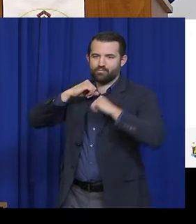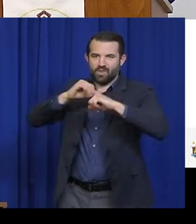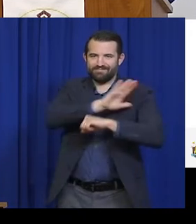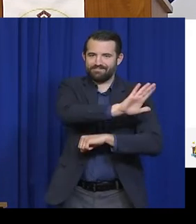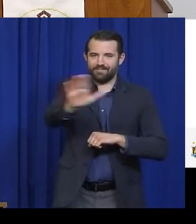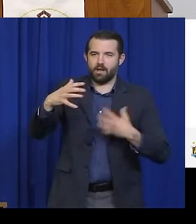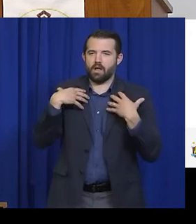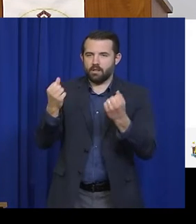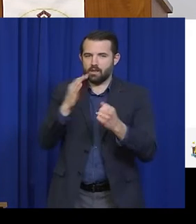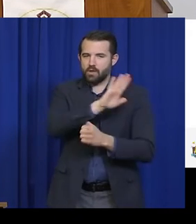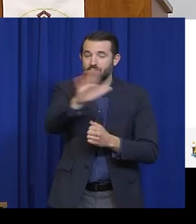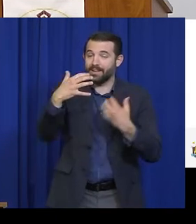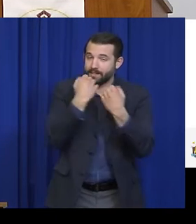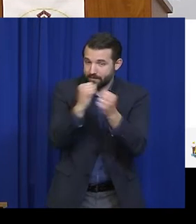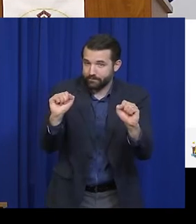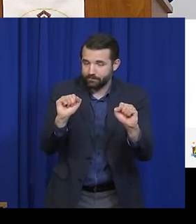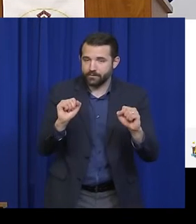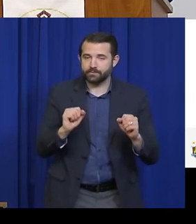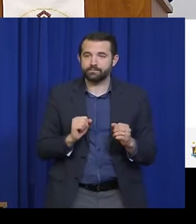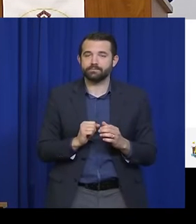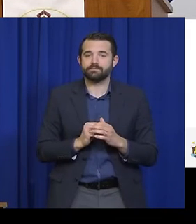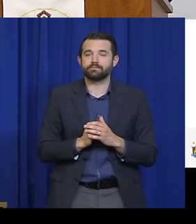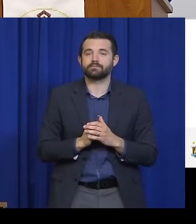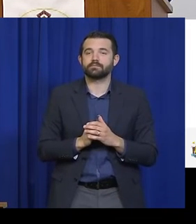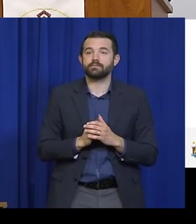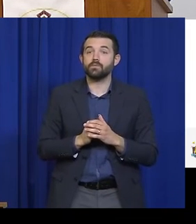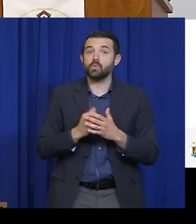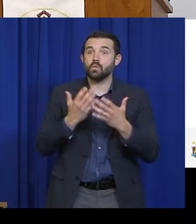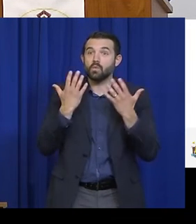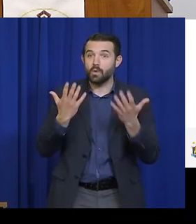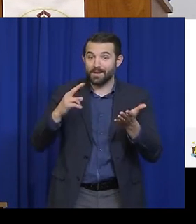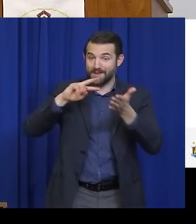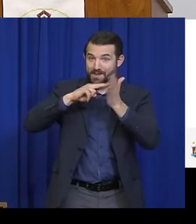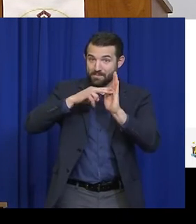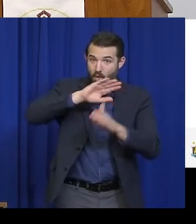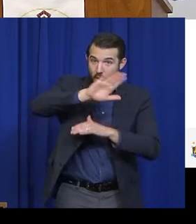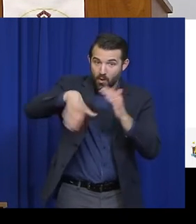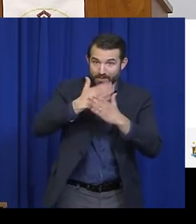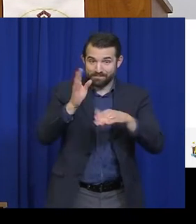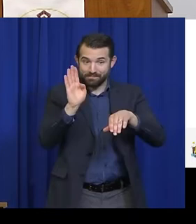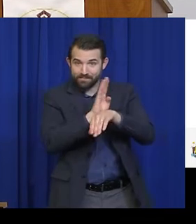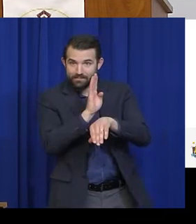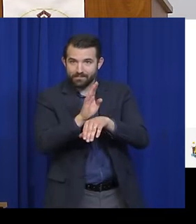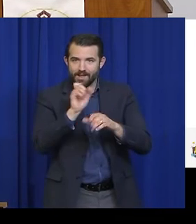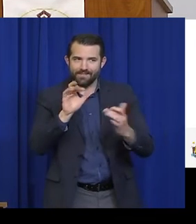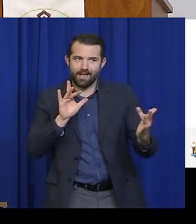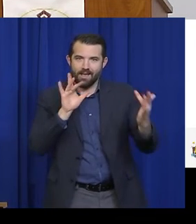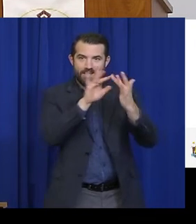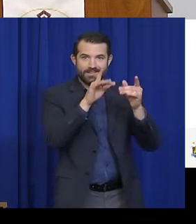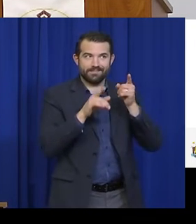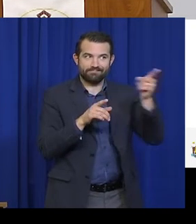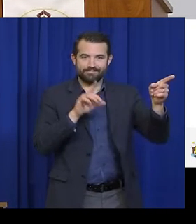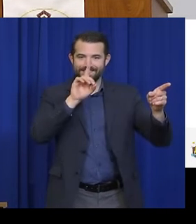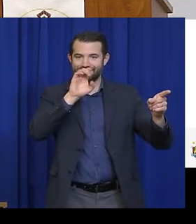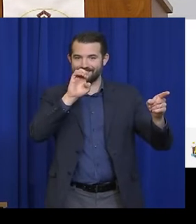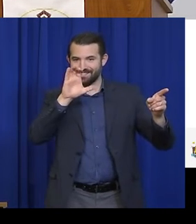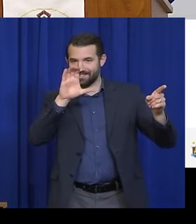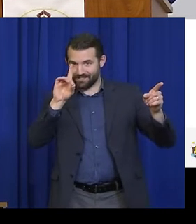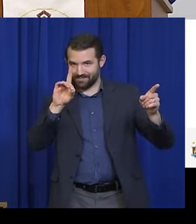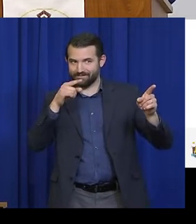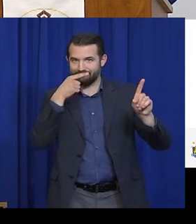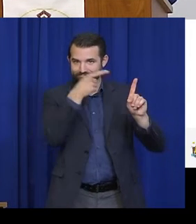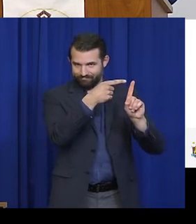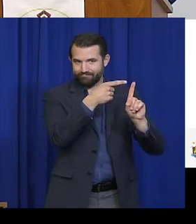in all stages must work with the Department of Economic and Community Development to develop and implement appropriate safety